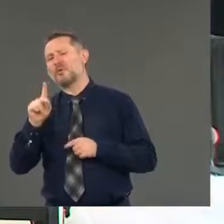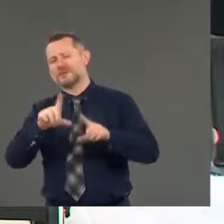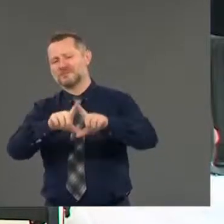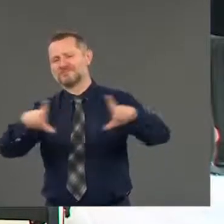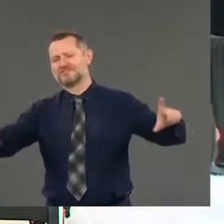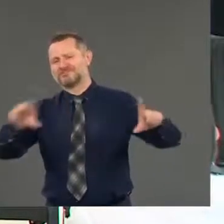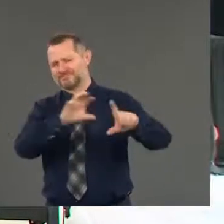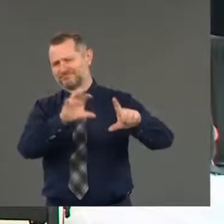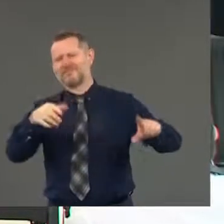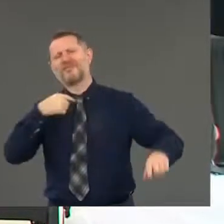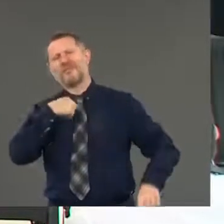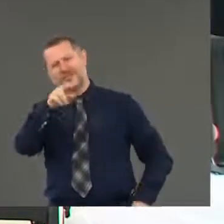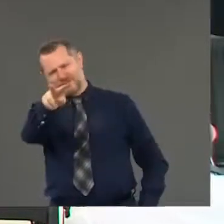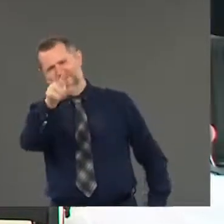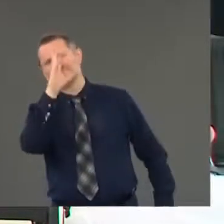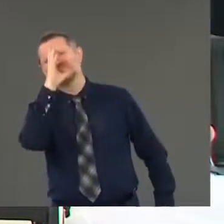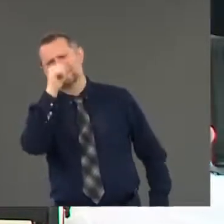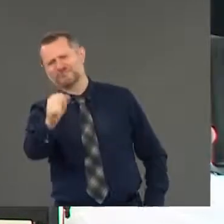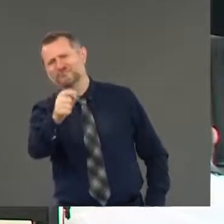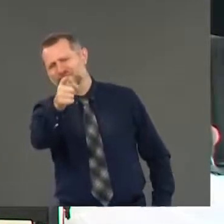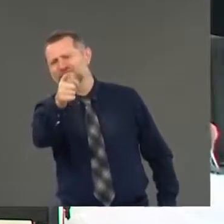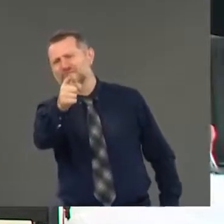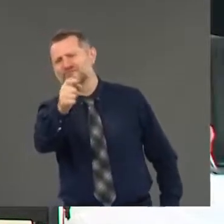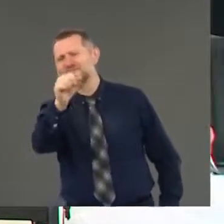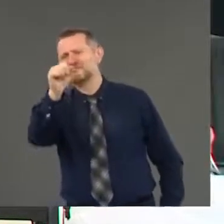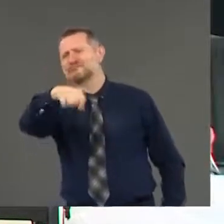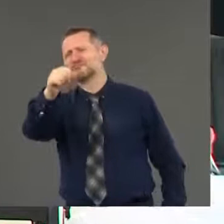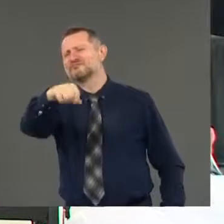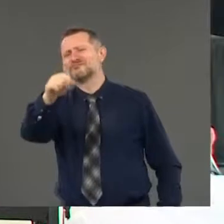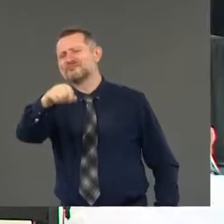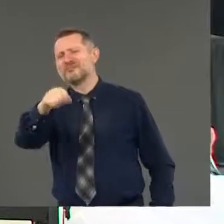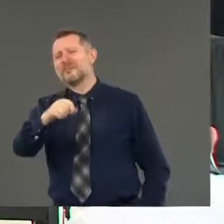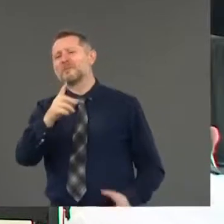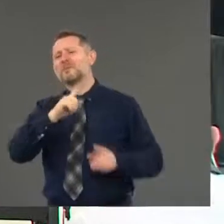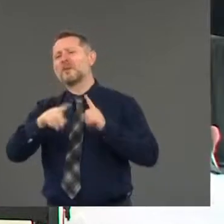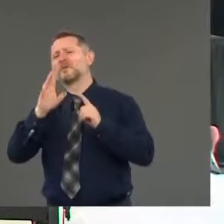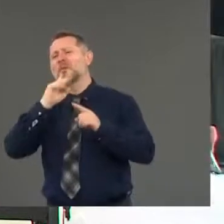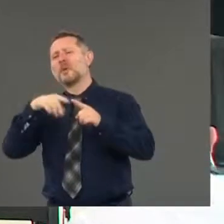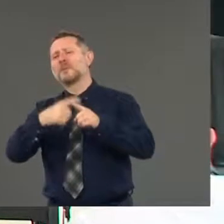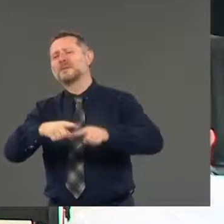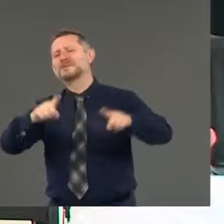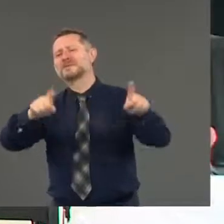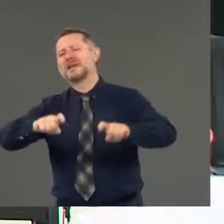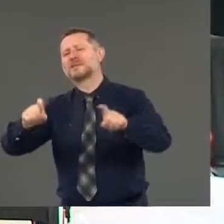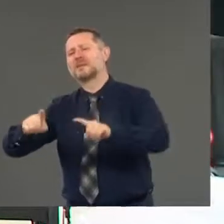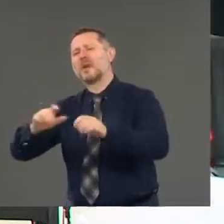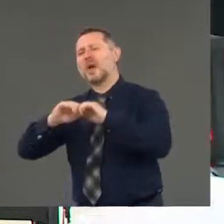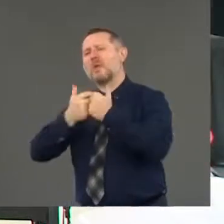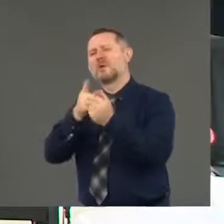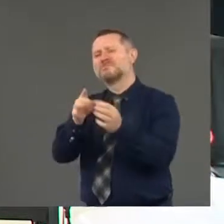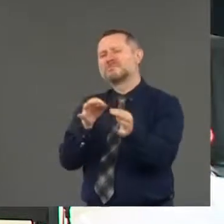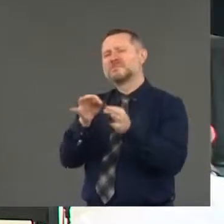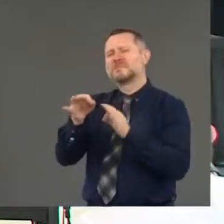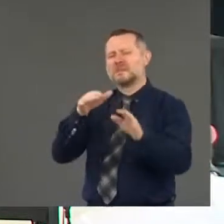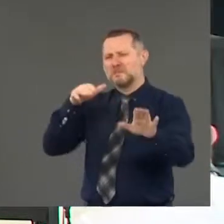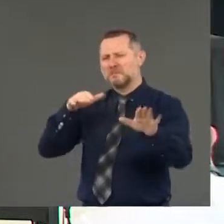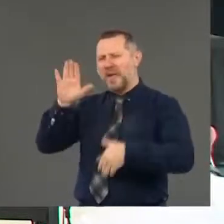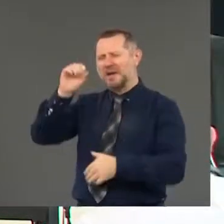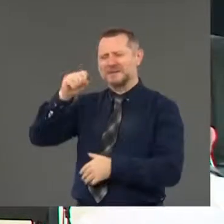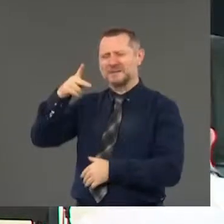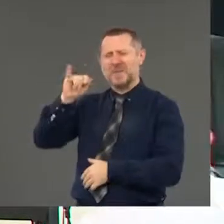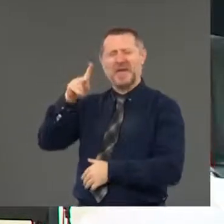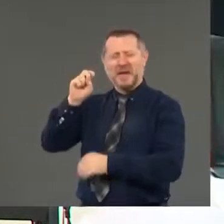testing, what defines a spike? And if you reach a spike, what then can you reasonably, reasonably